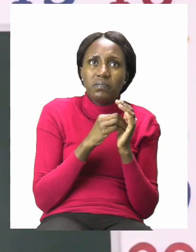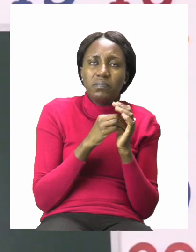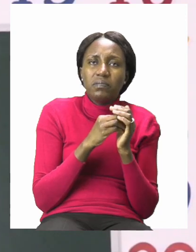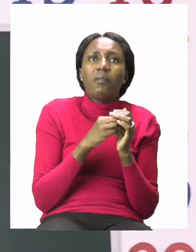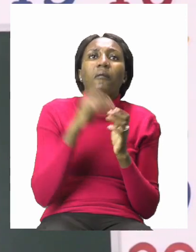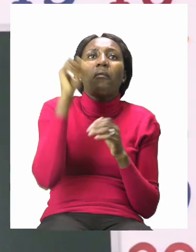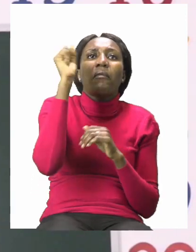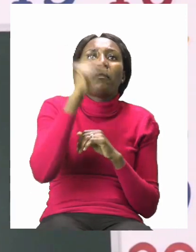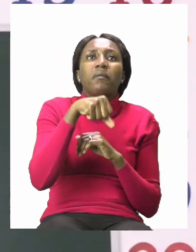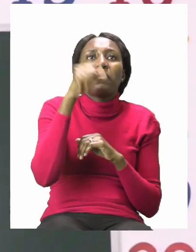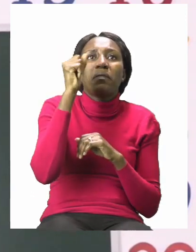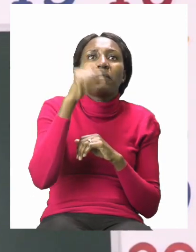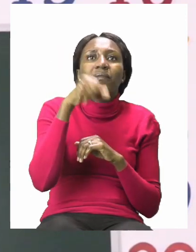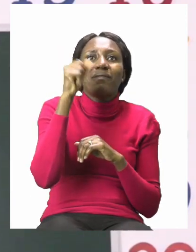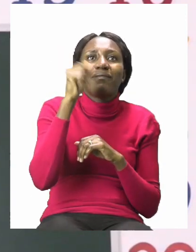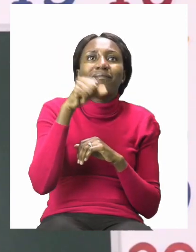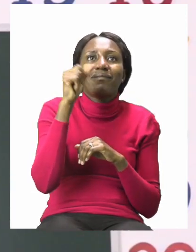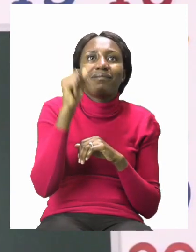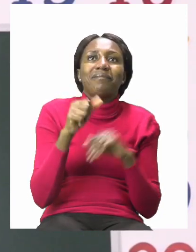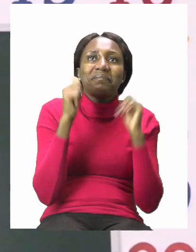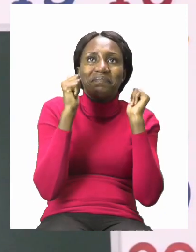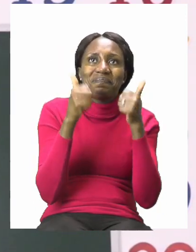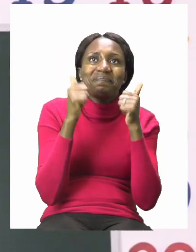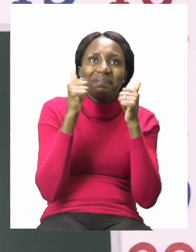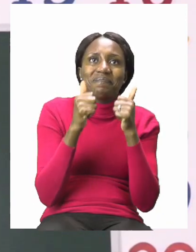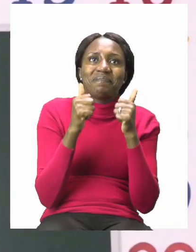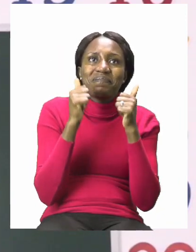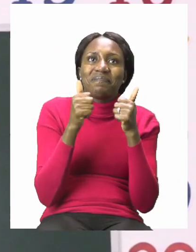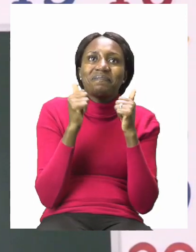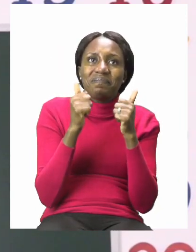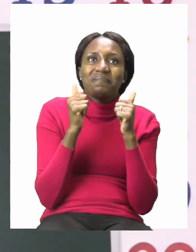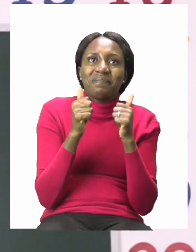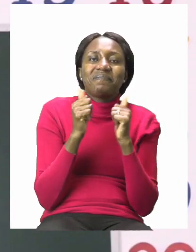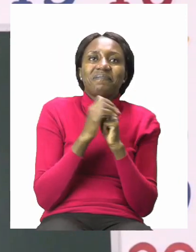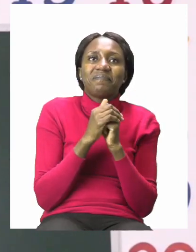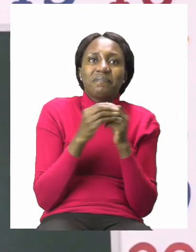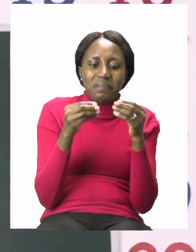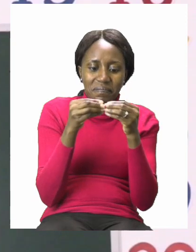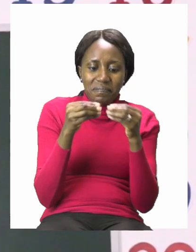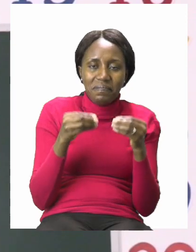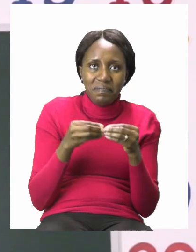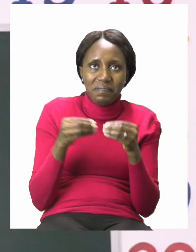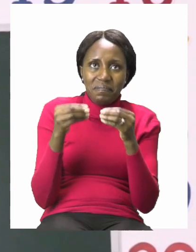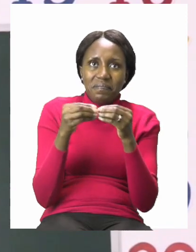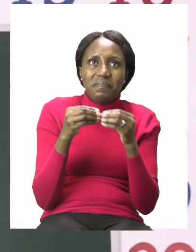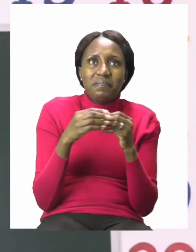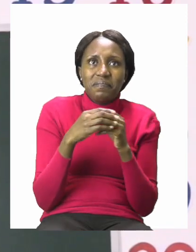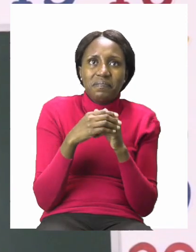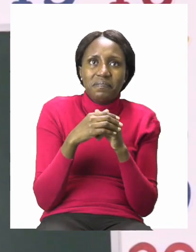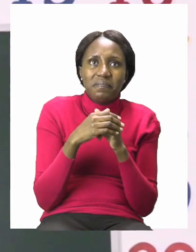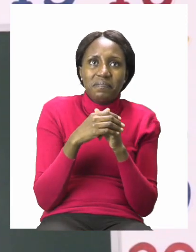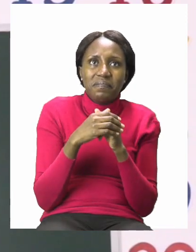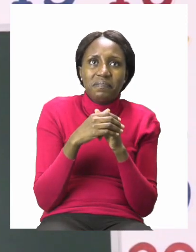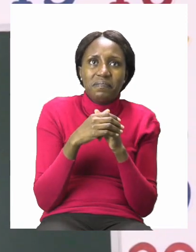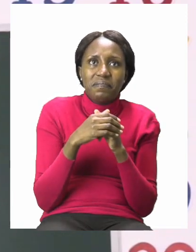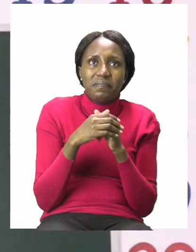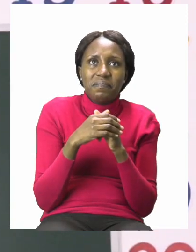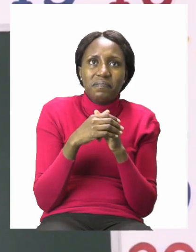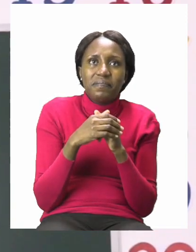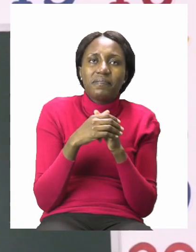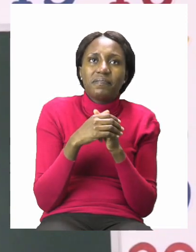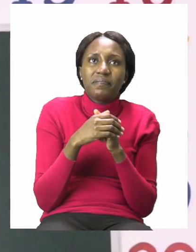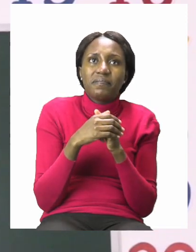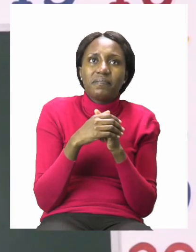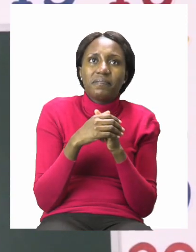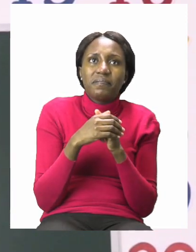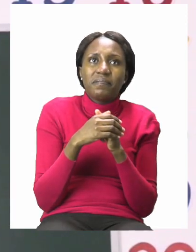Yes, it belongs right here at the bottom. So, I'm going to align my piece nicely and put it